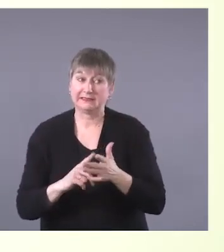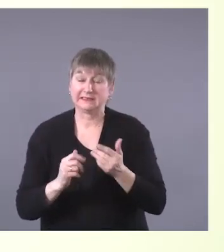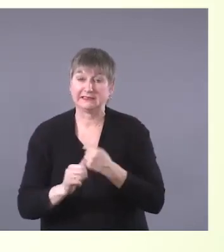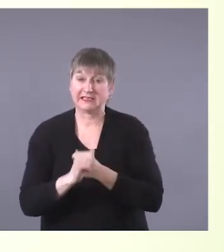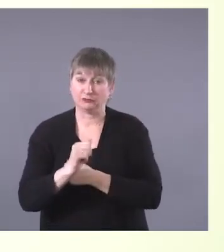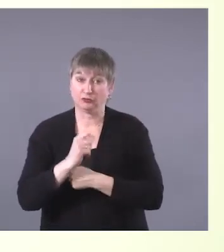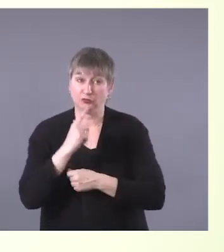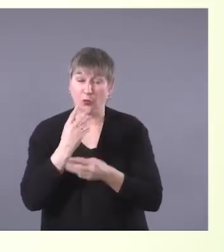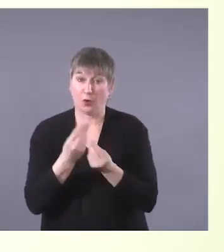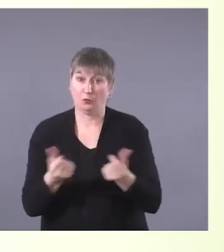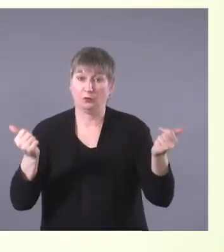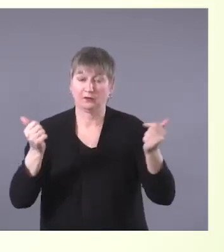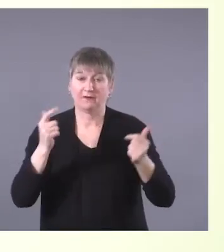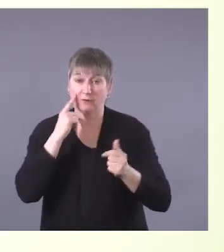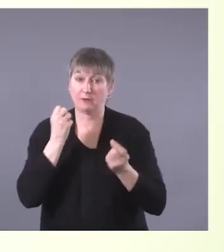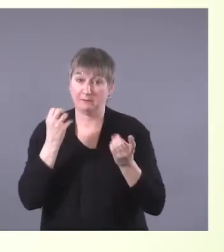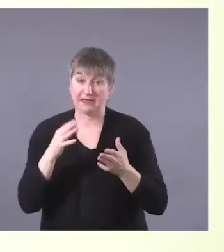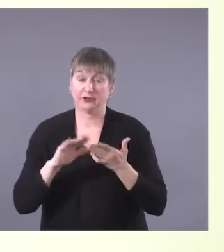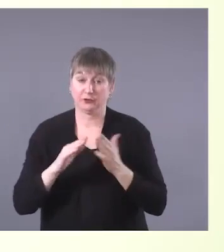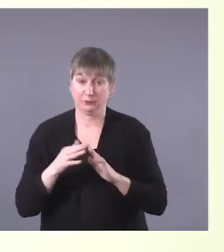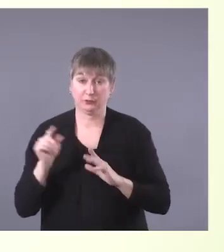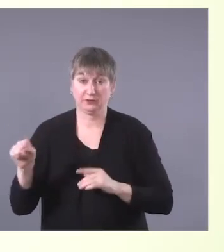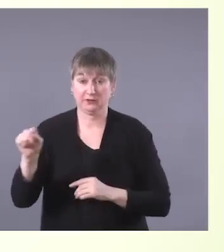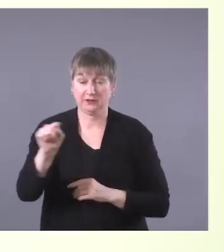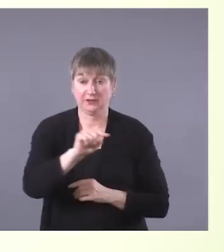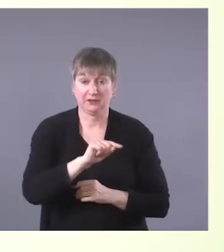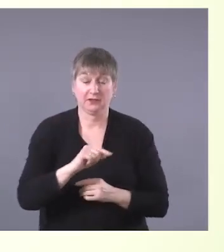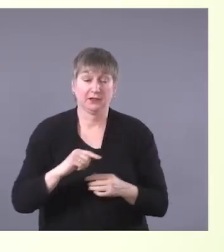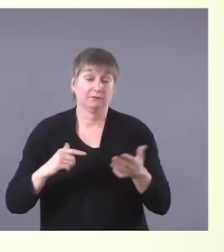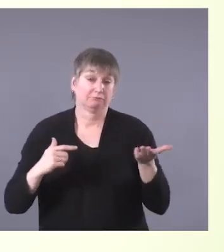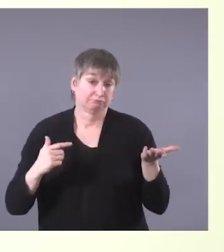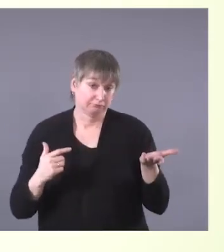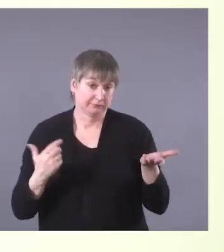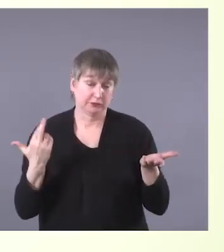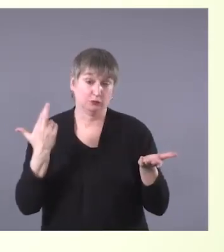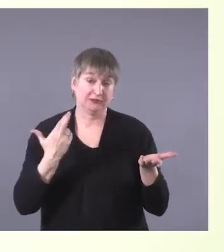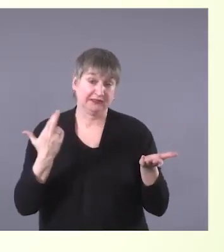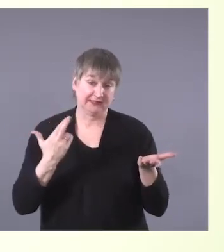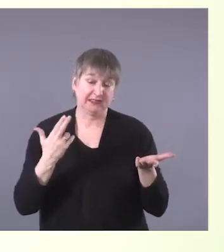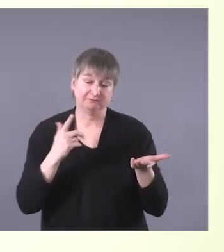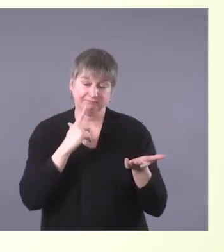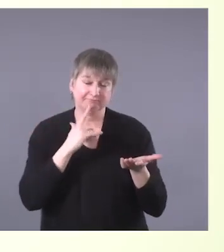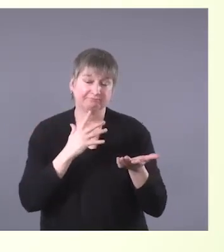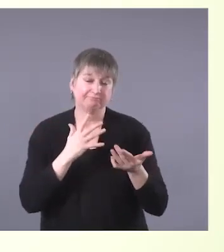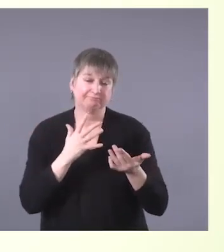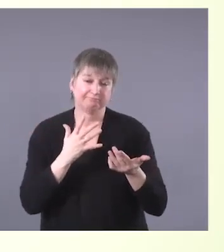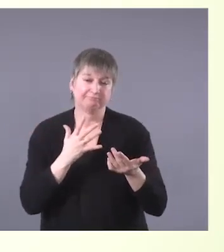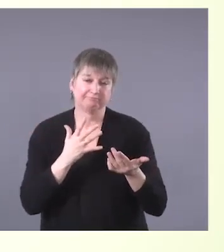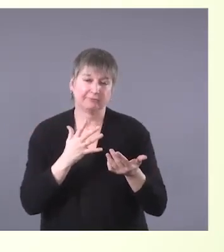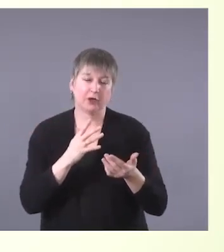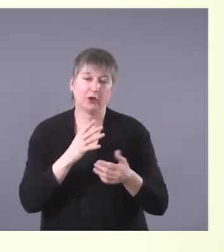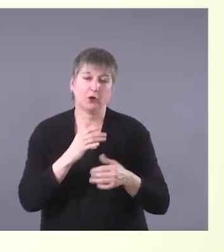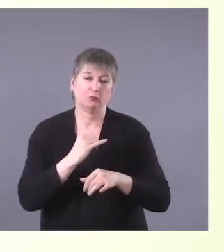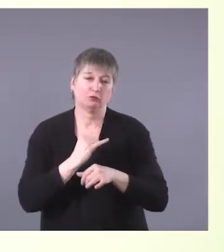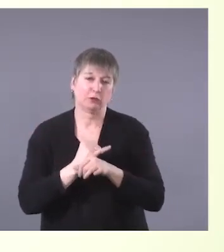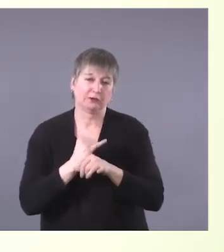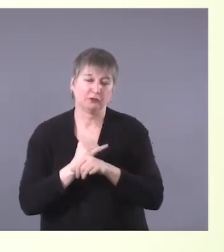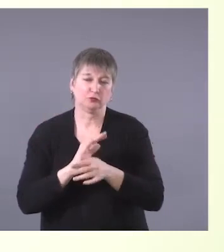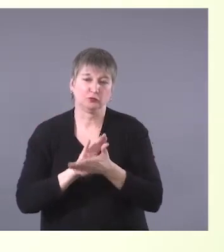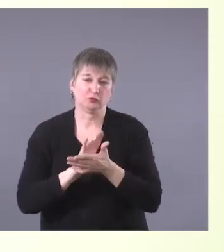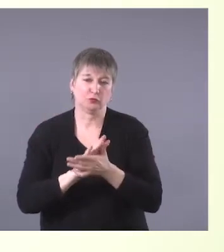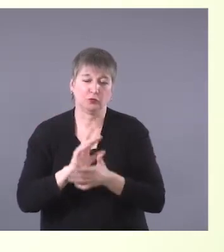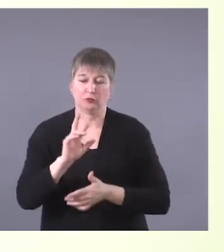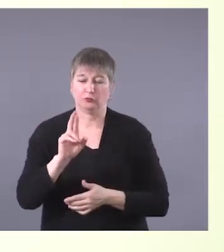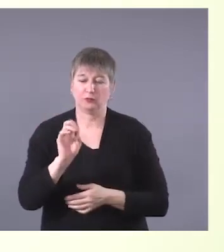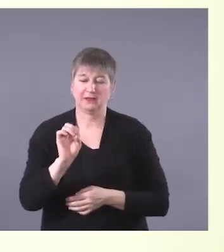large factor to that was the effects of residential school. So it is estimated that